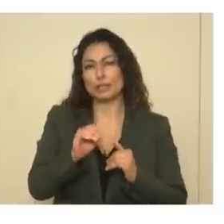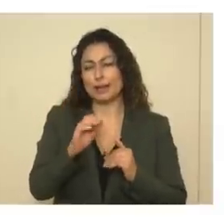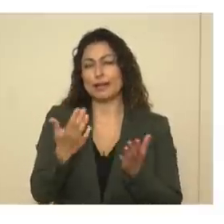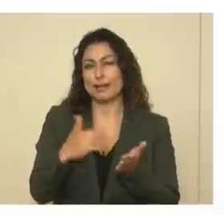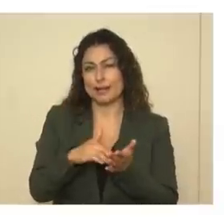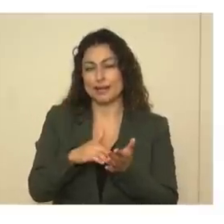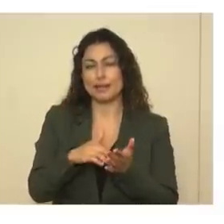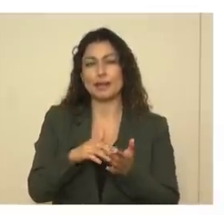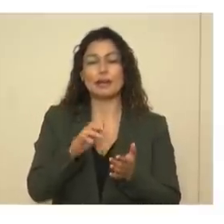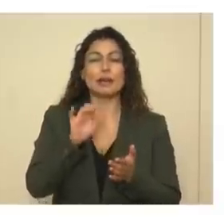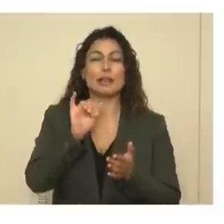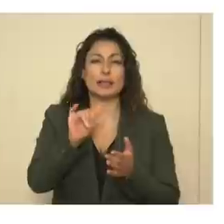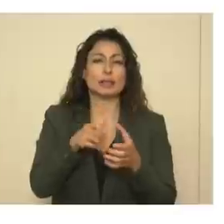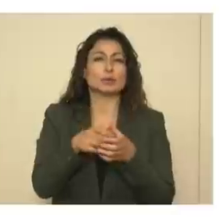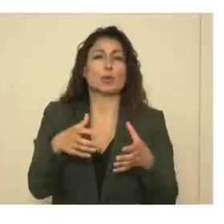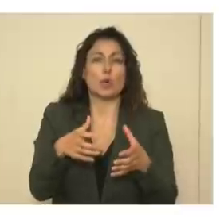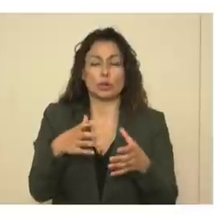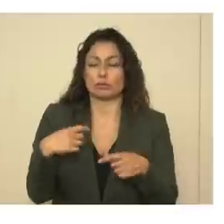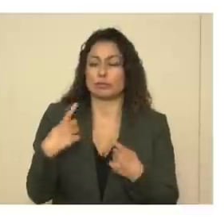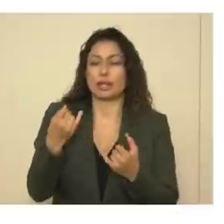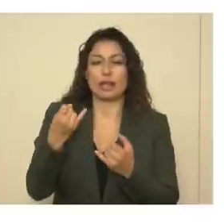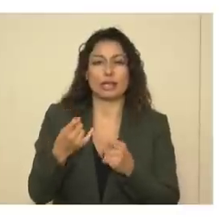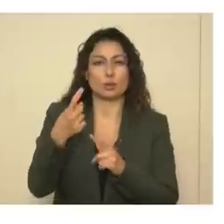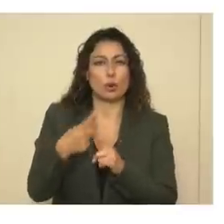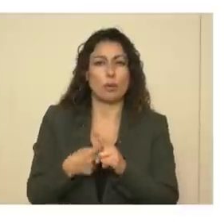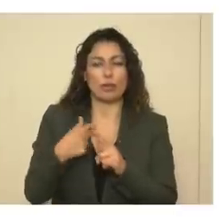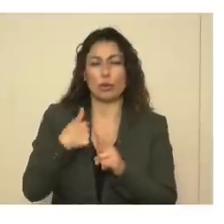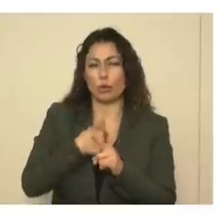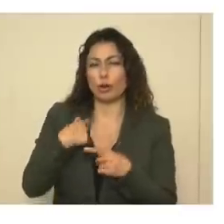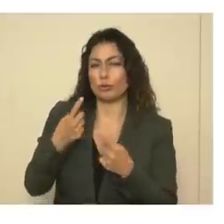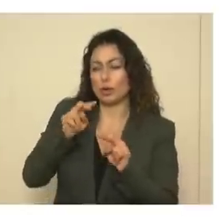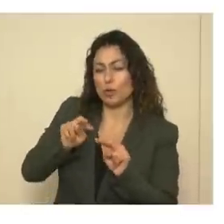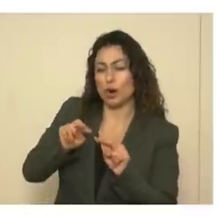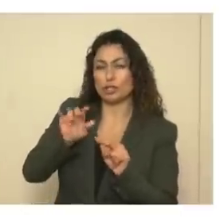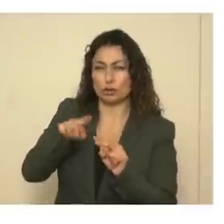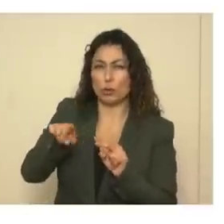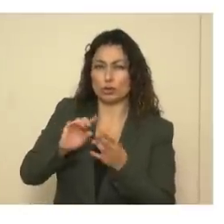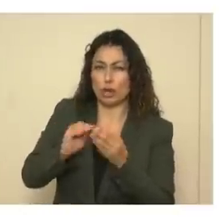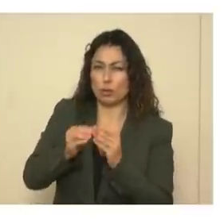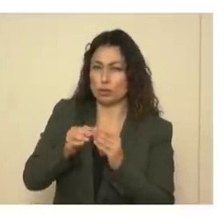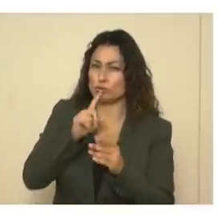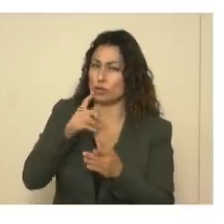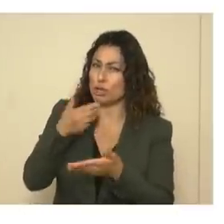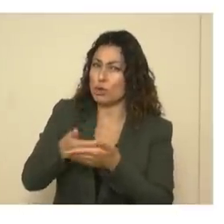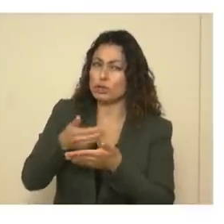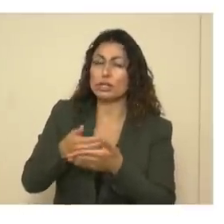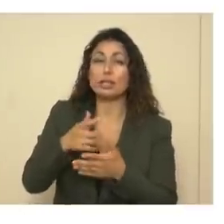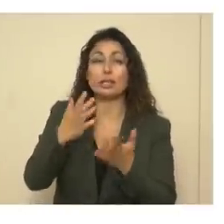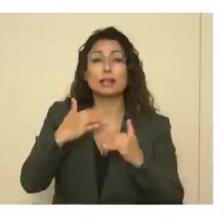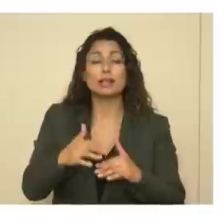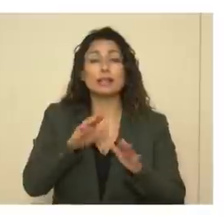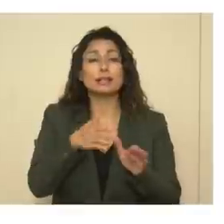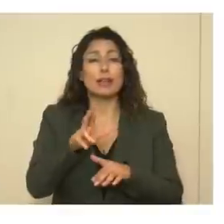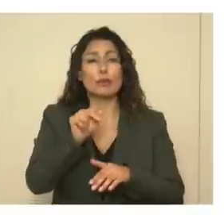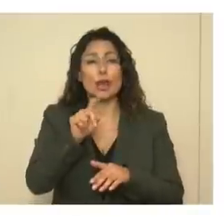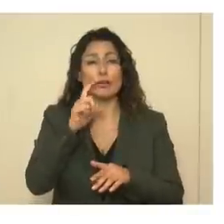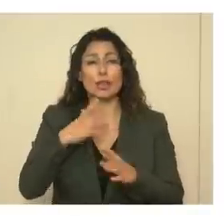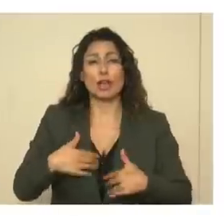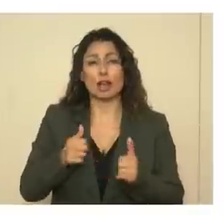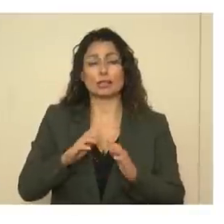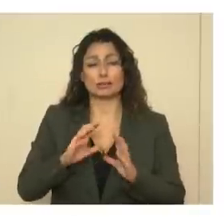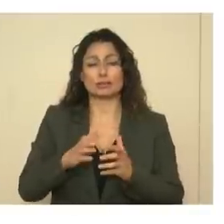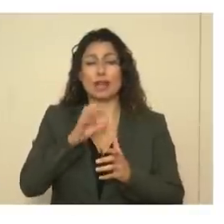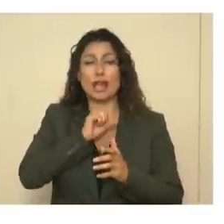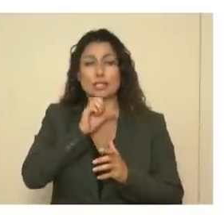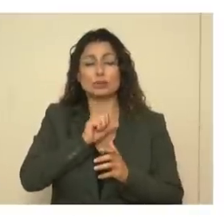So that's grown quite a bit in the past month. And we're watching that closely. On the other hand, death rates in the youngest age groups are very, very